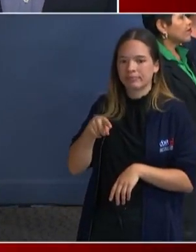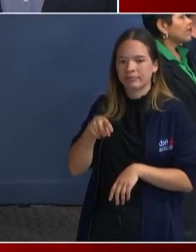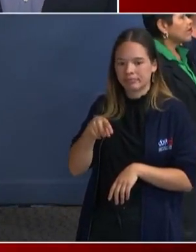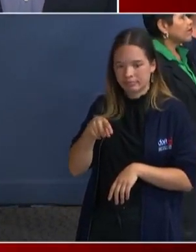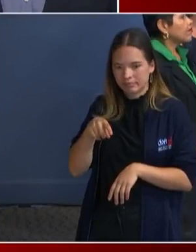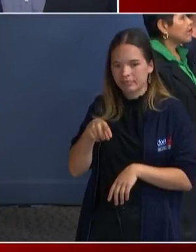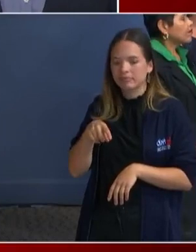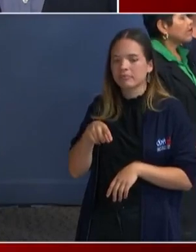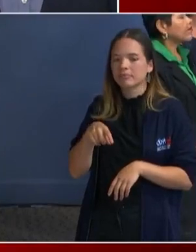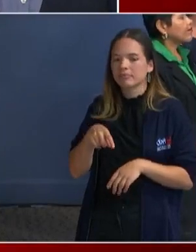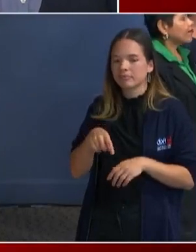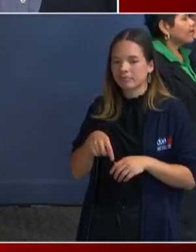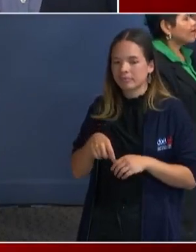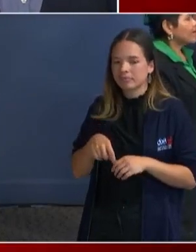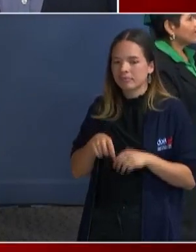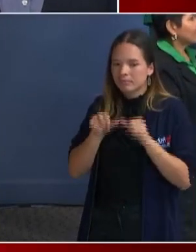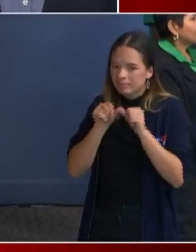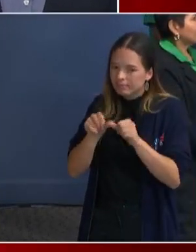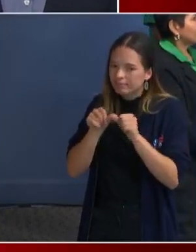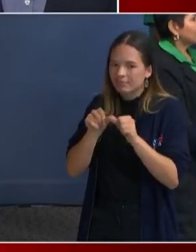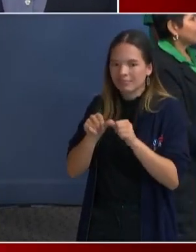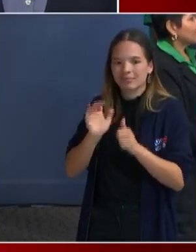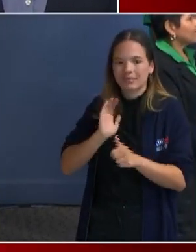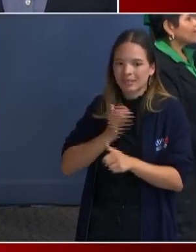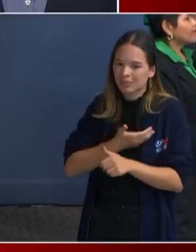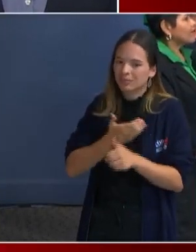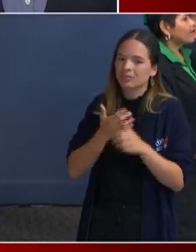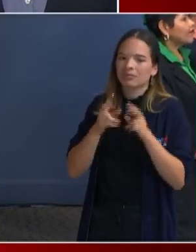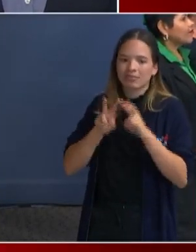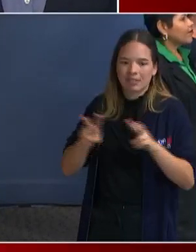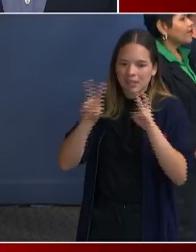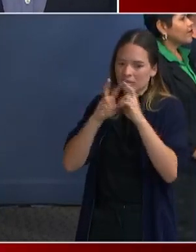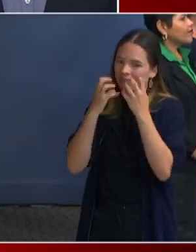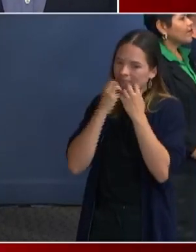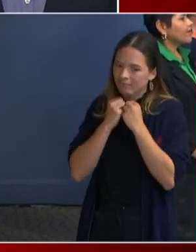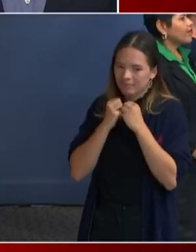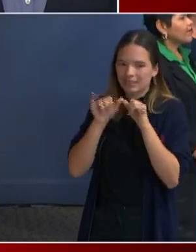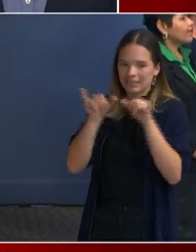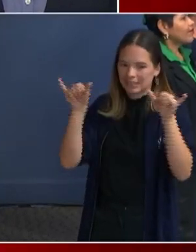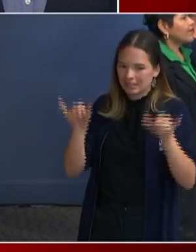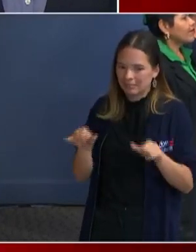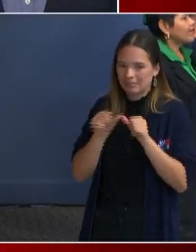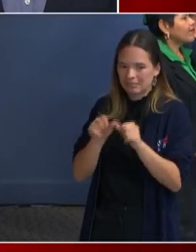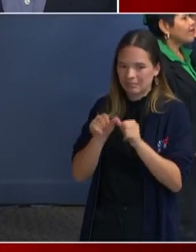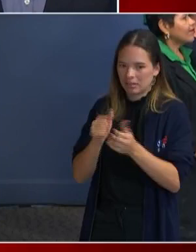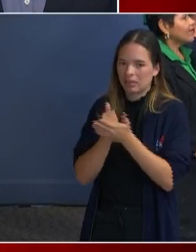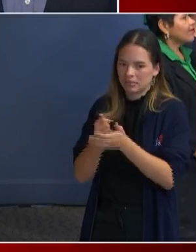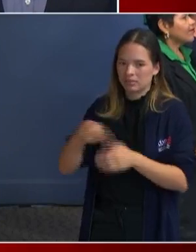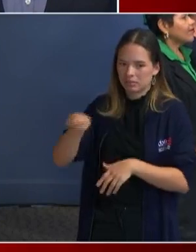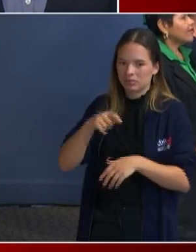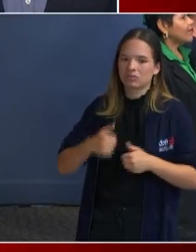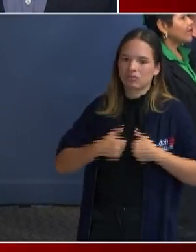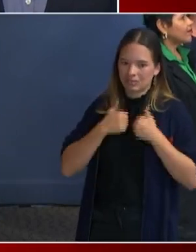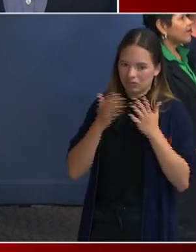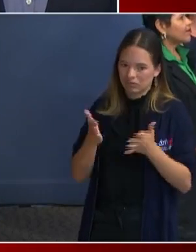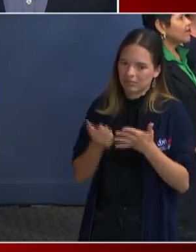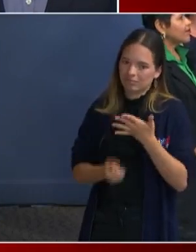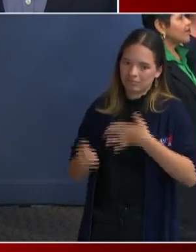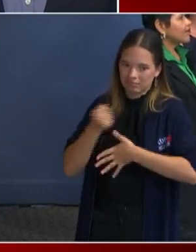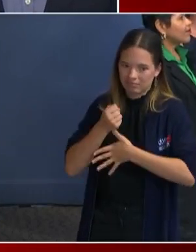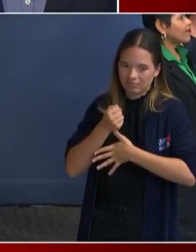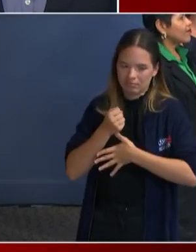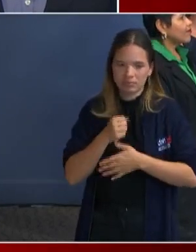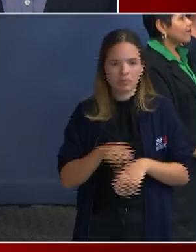live up to our values and that our systems continue to work for them. Are you hearing from them? I do.